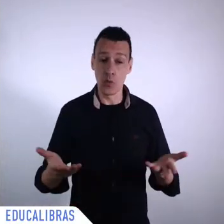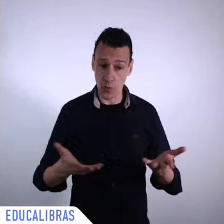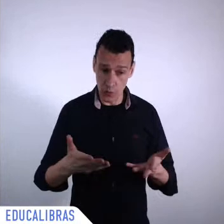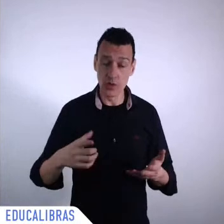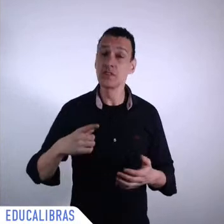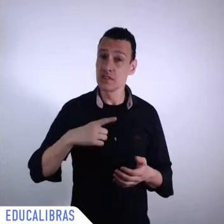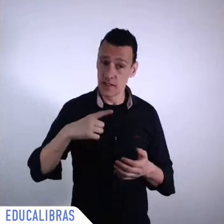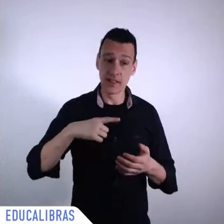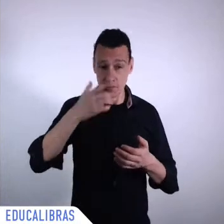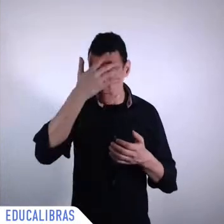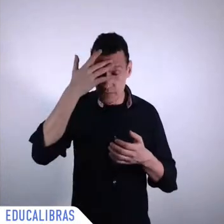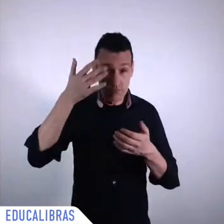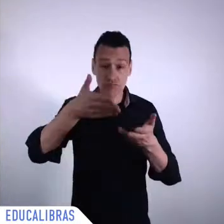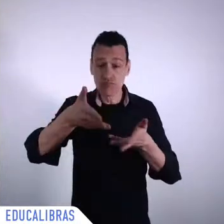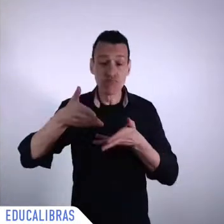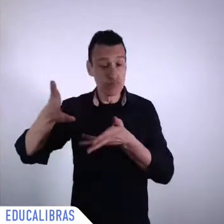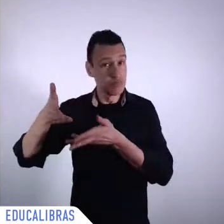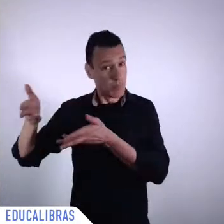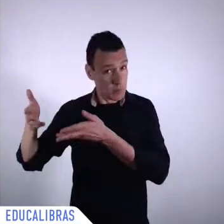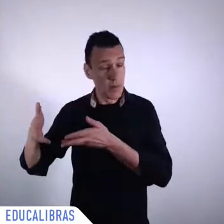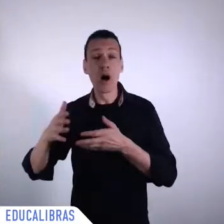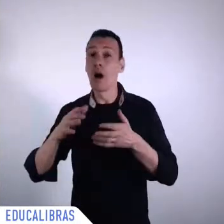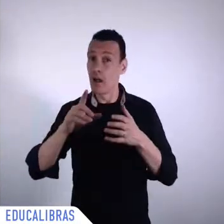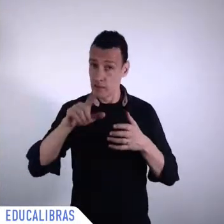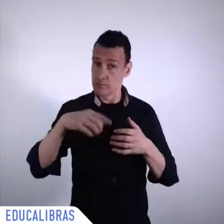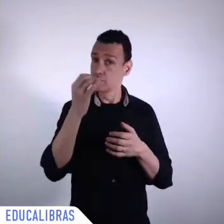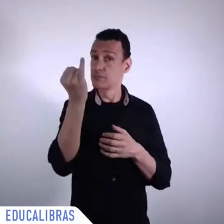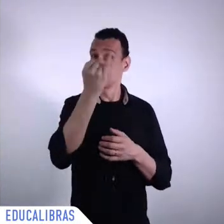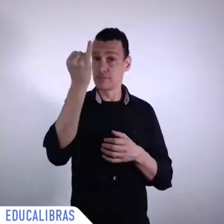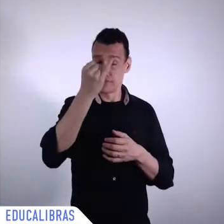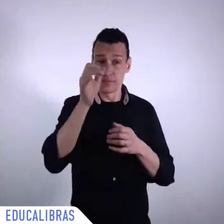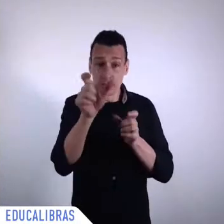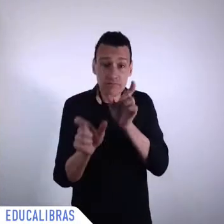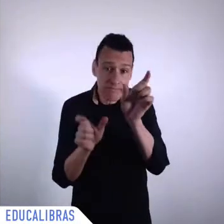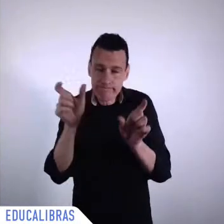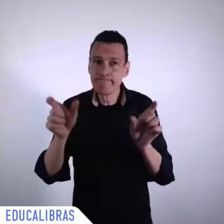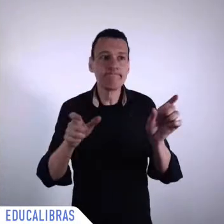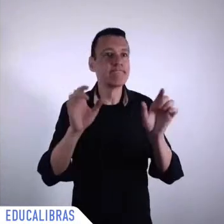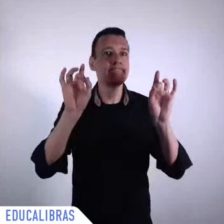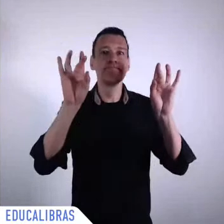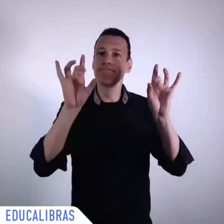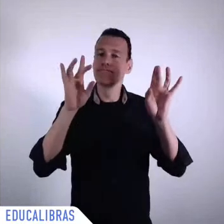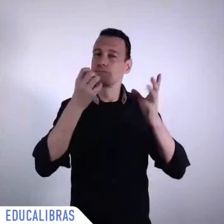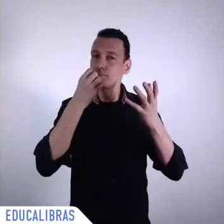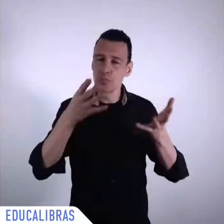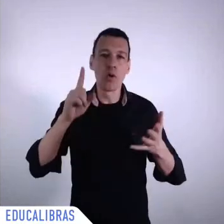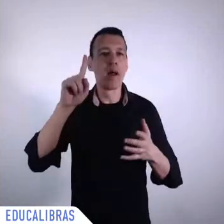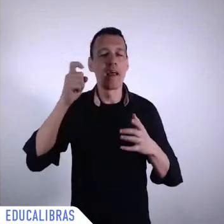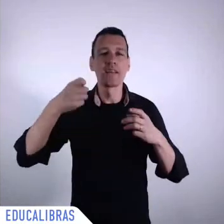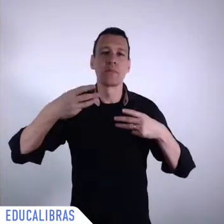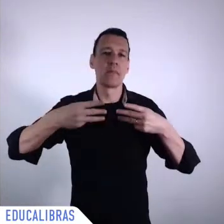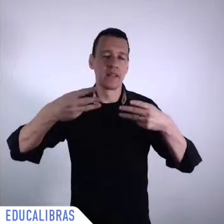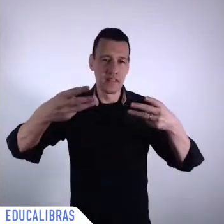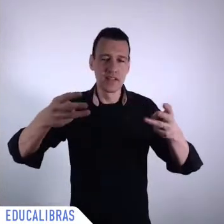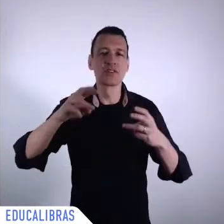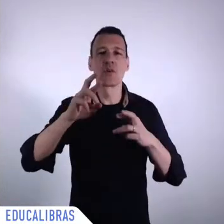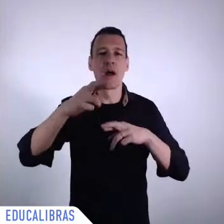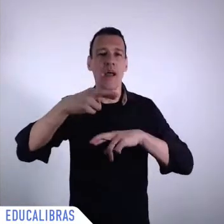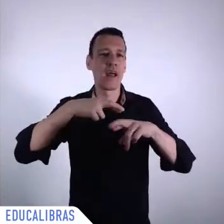foreign minister of Brazil, twice in 1993-1994 and 2003-2010,